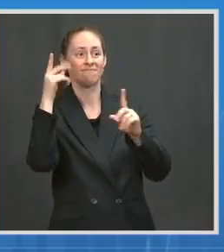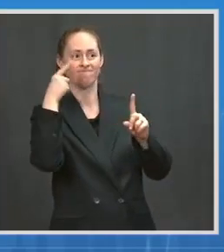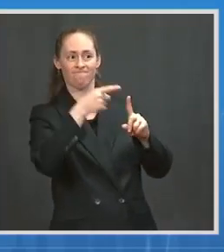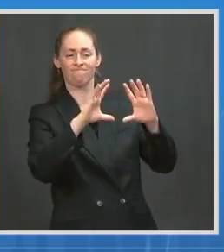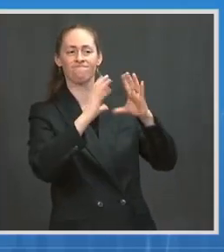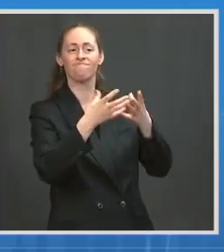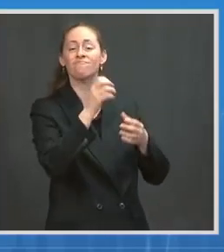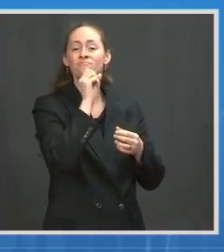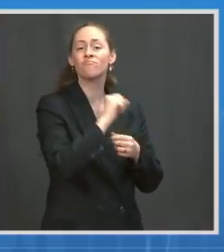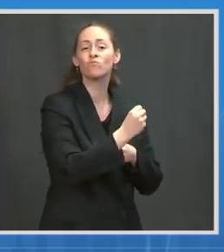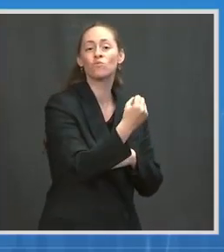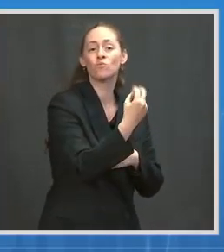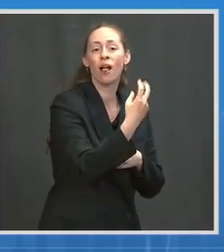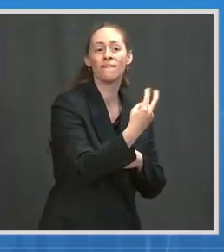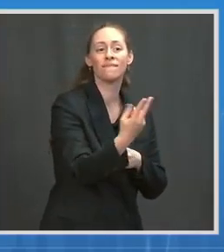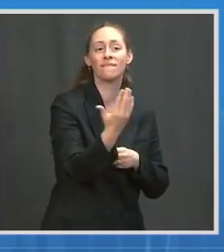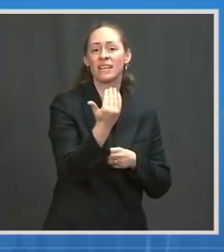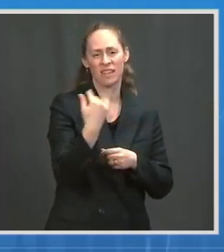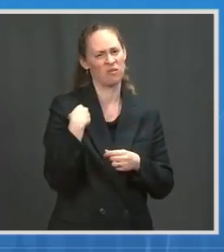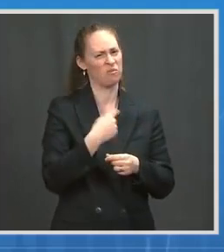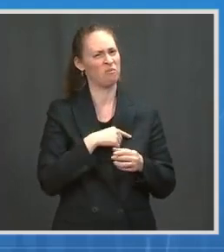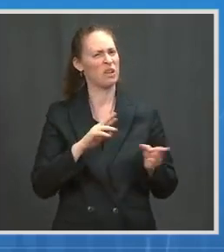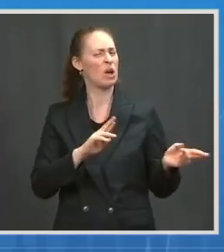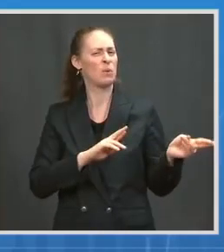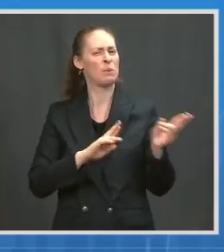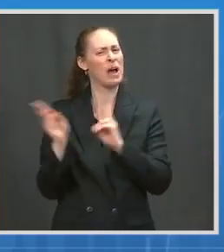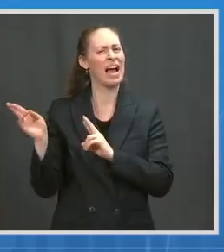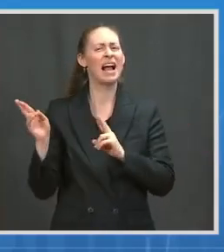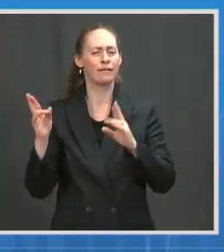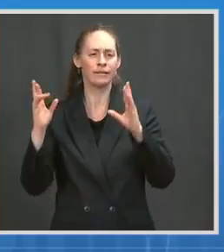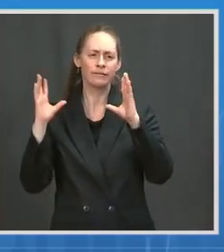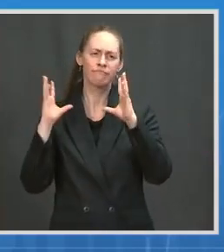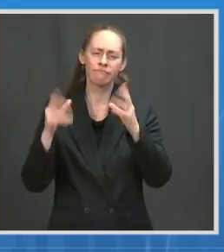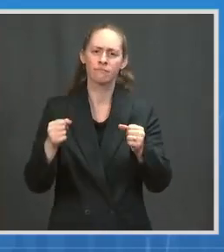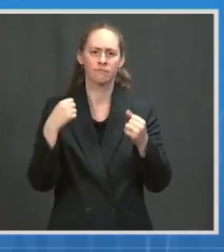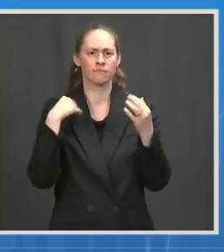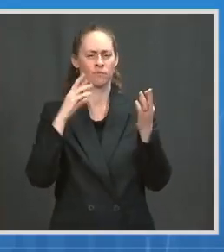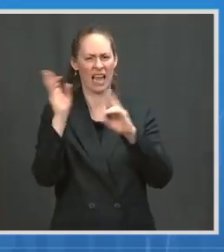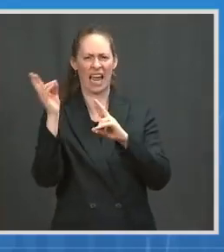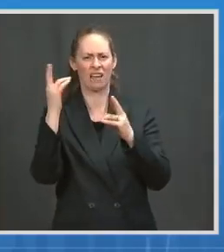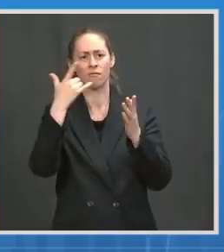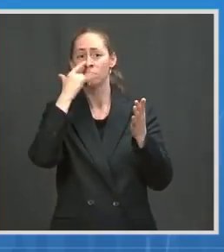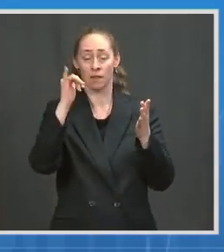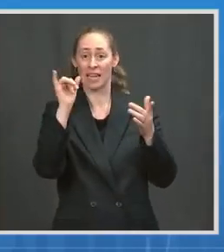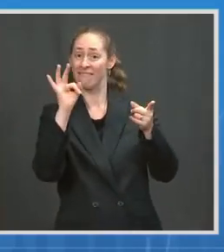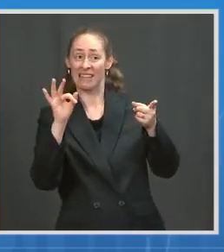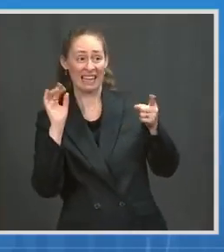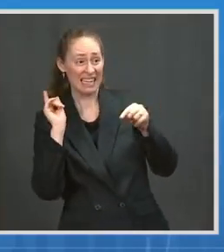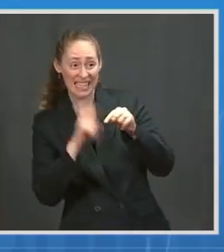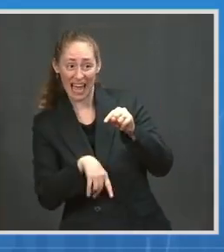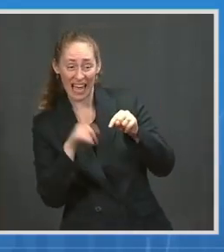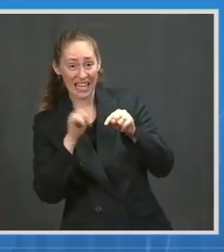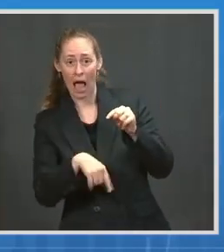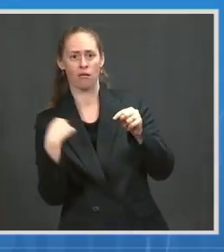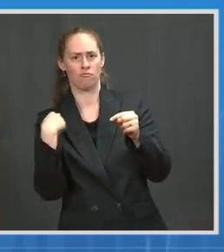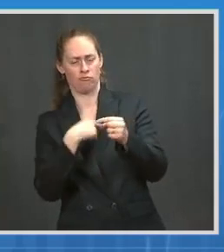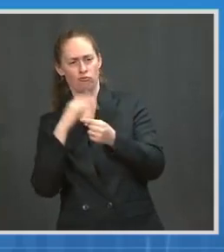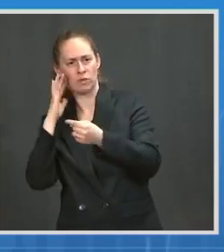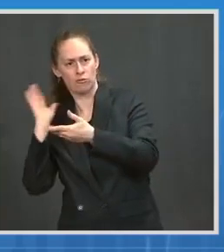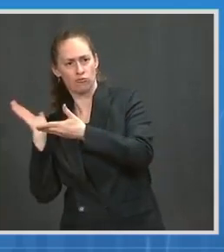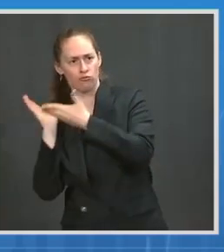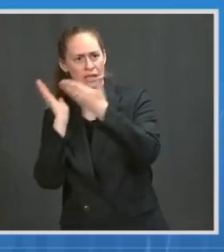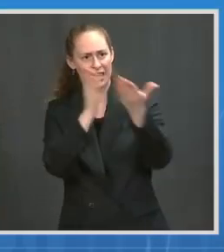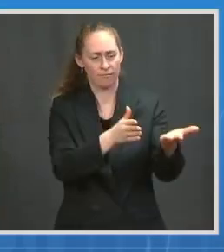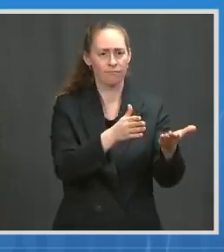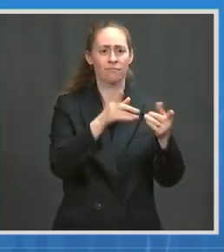to make sure that vaccines find people if people aren't going out of their way to find them, to make it easy, and to make sure that people's questions get answered when they're